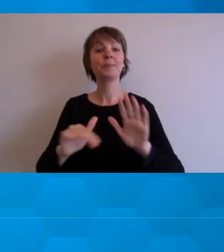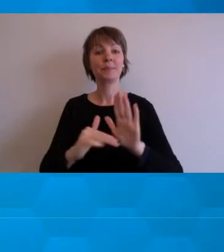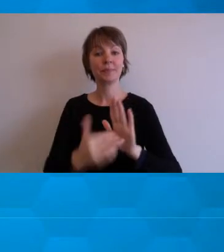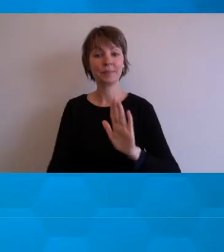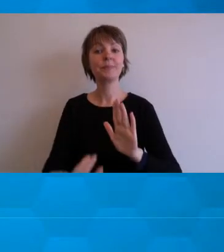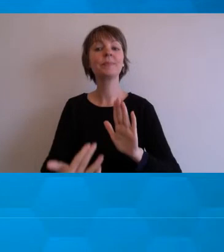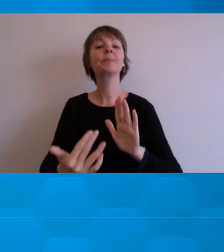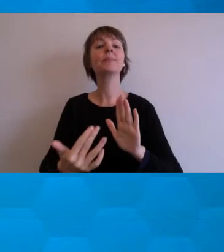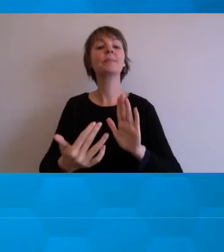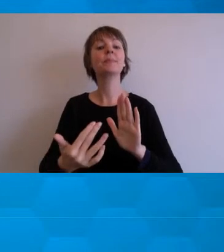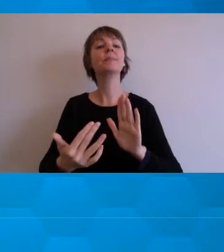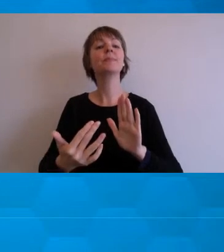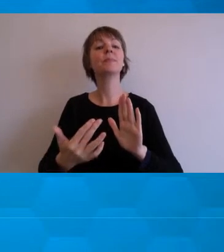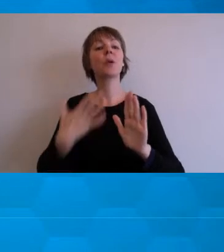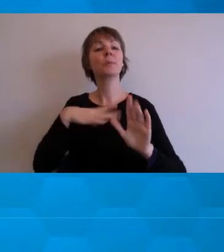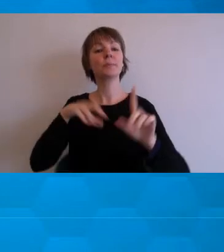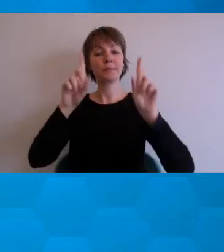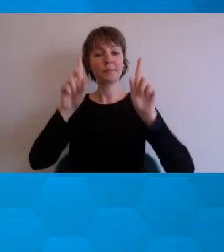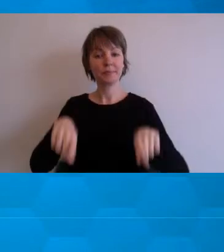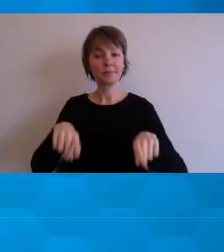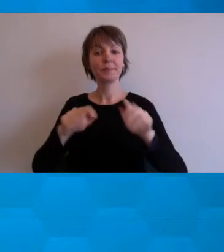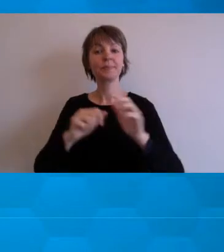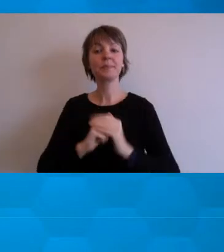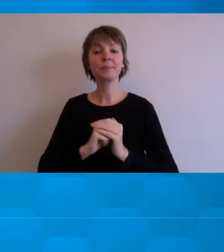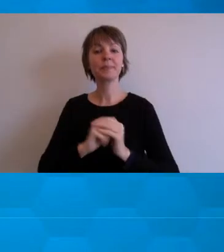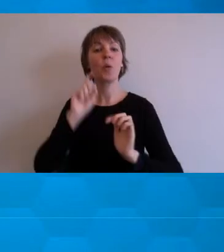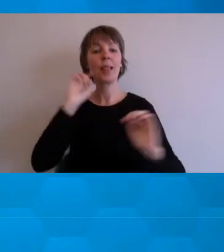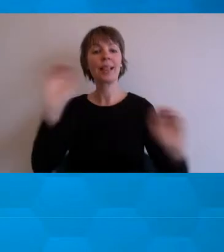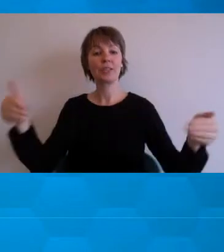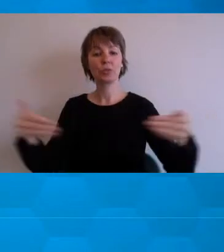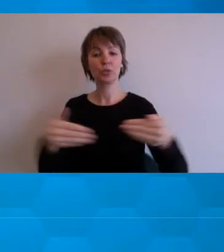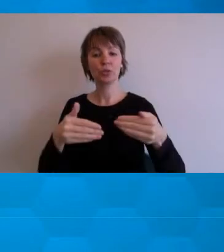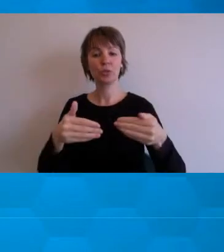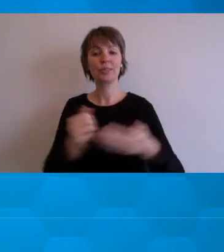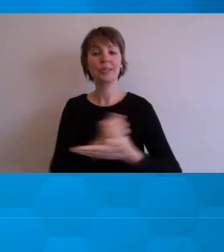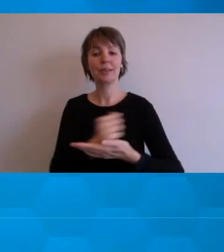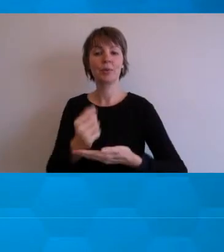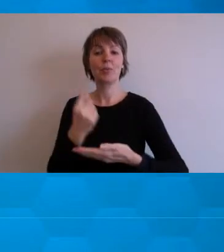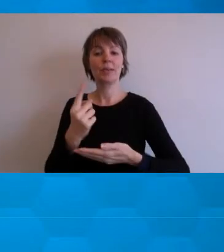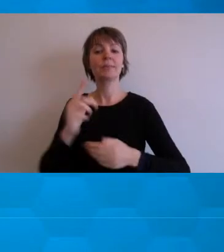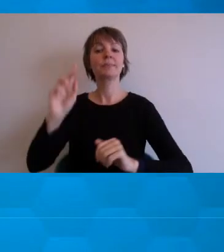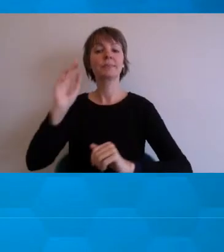I am going to go ahead and introduce our first presenter,